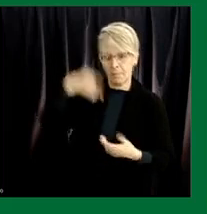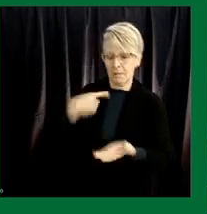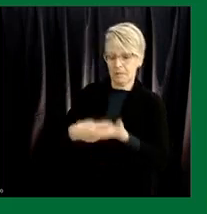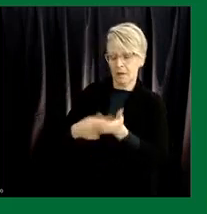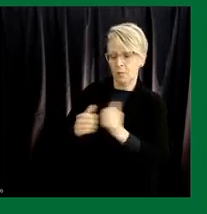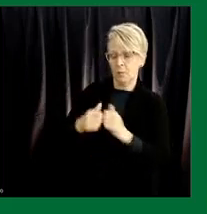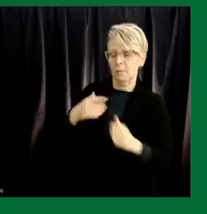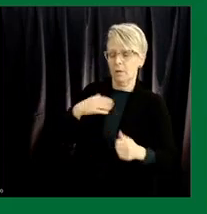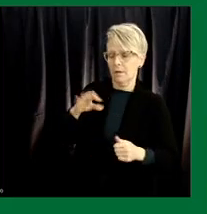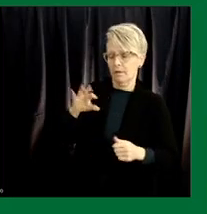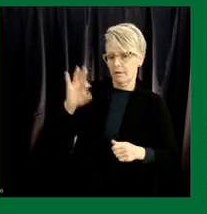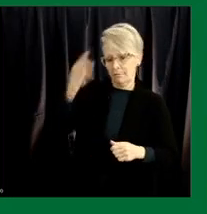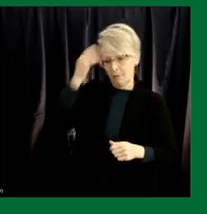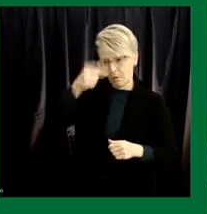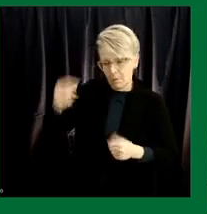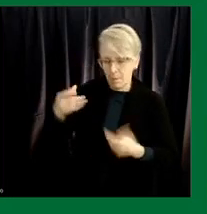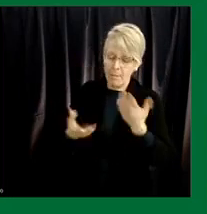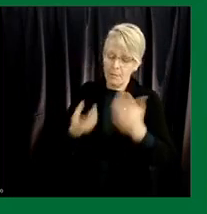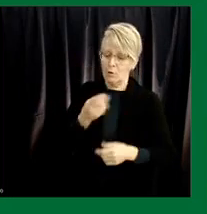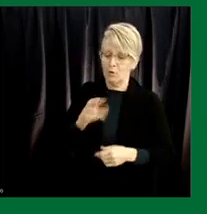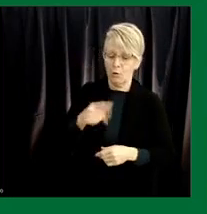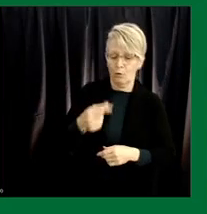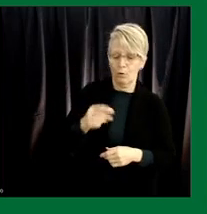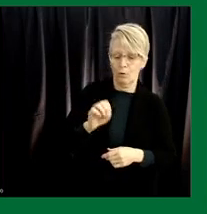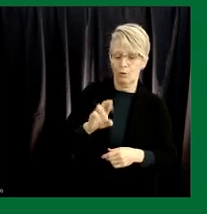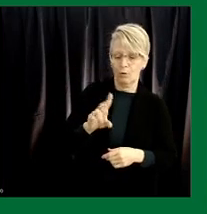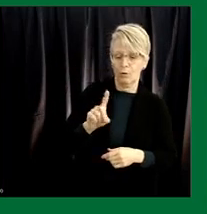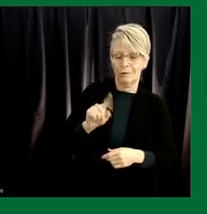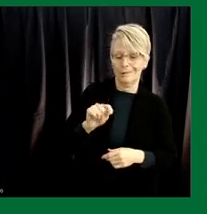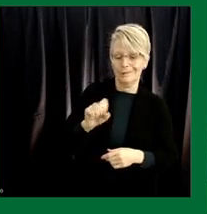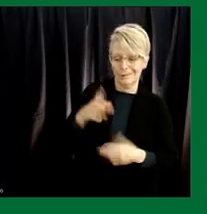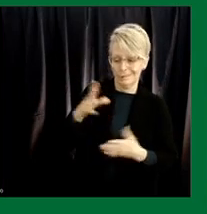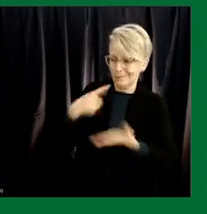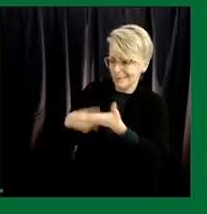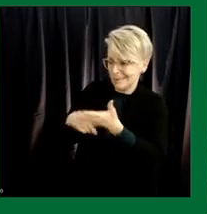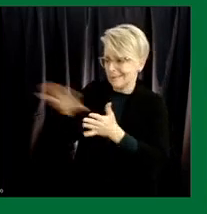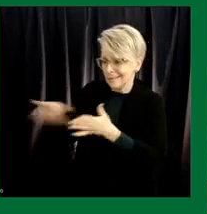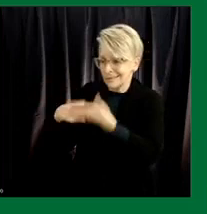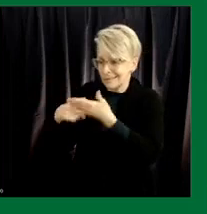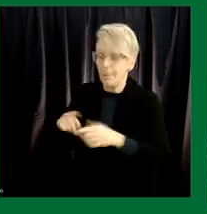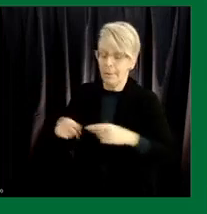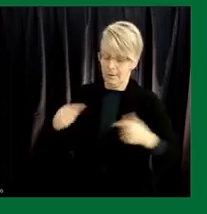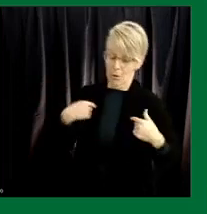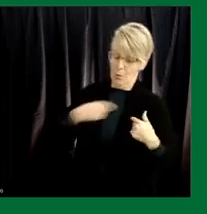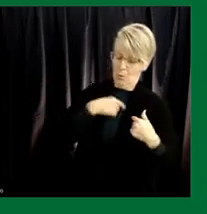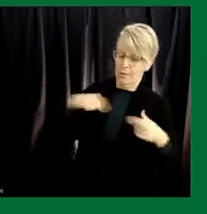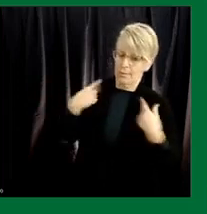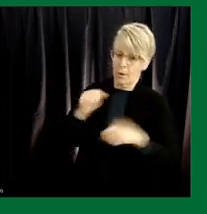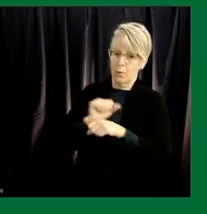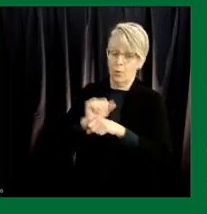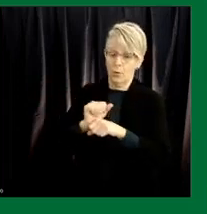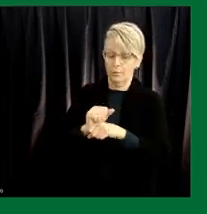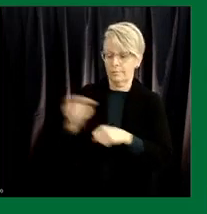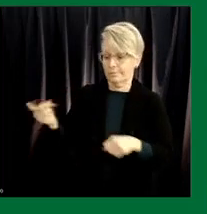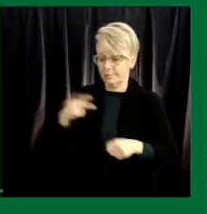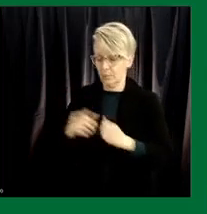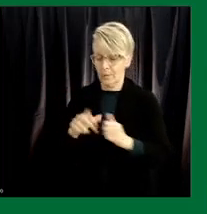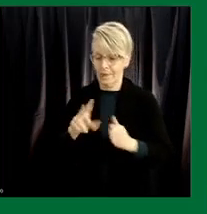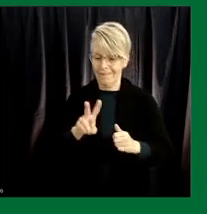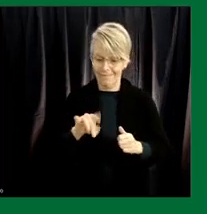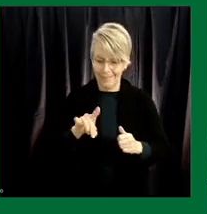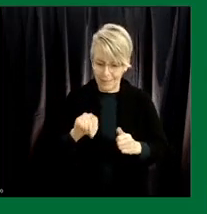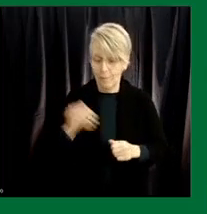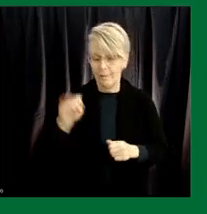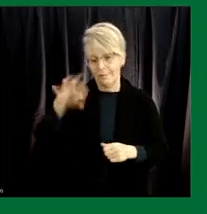government and dr gertz maybe would like to speak to some of the conversations that he's had as well but we've been working with uh dr gertz and veto intervac and the federal